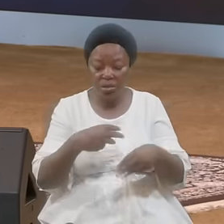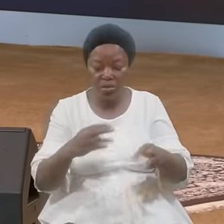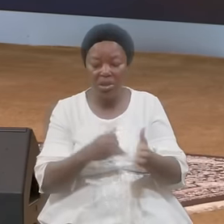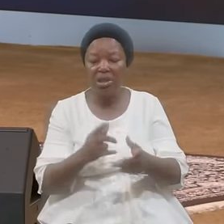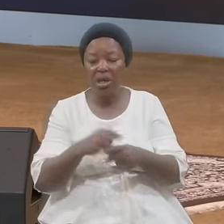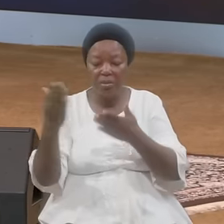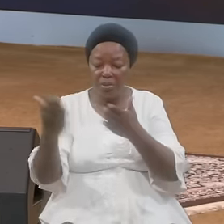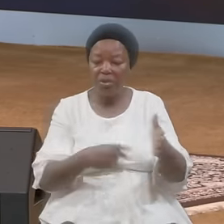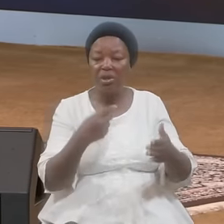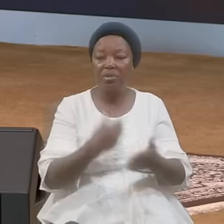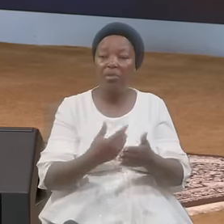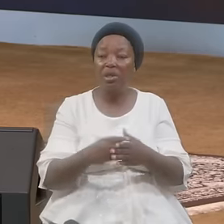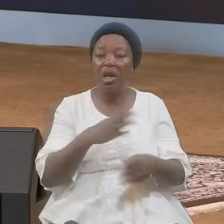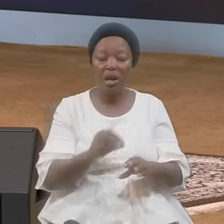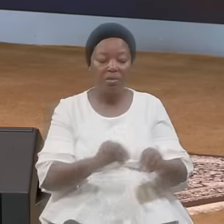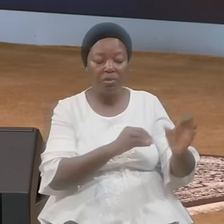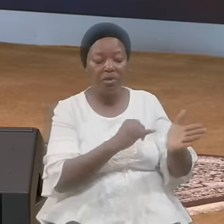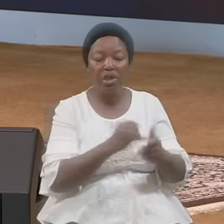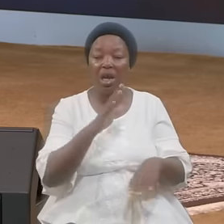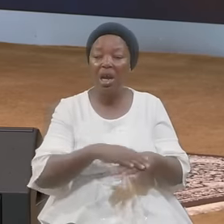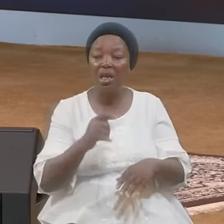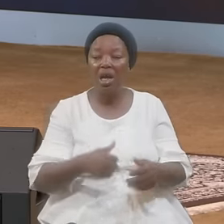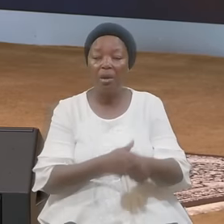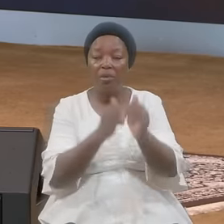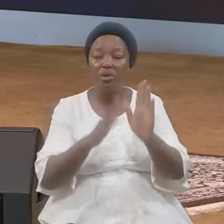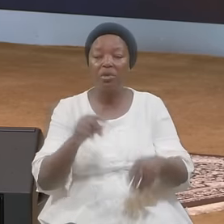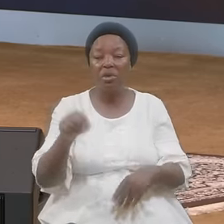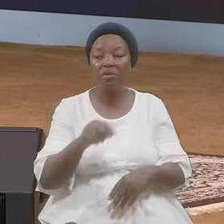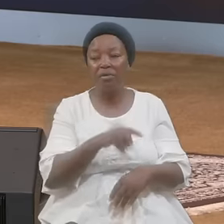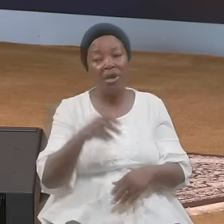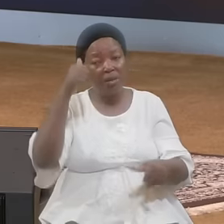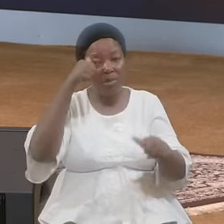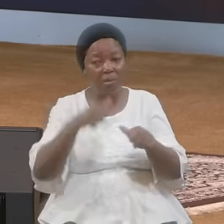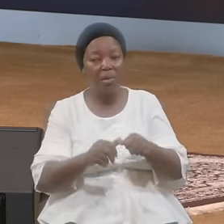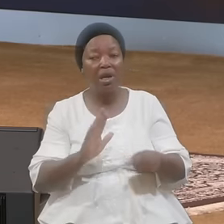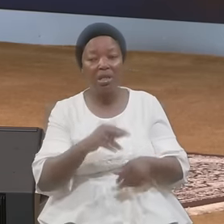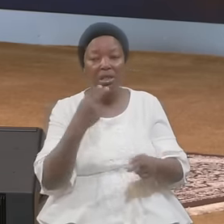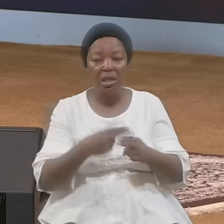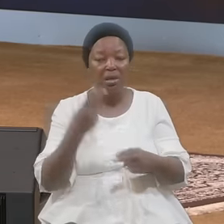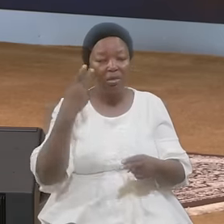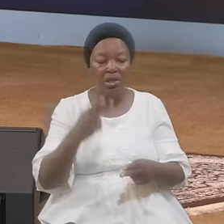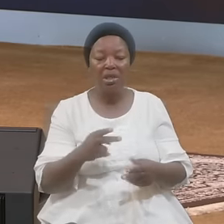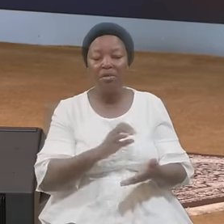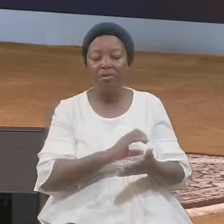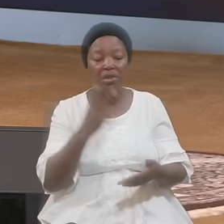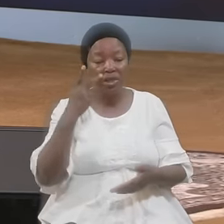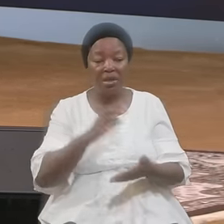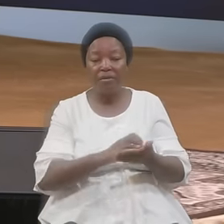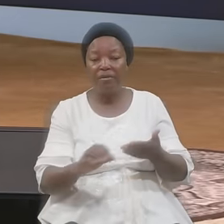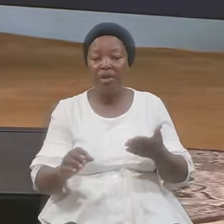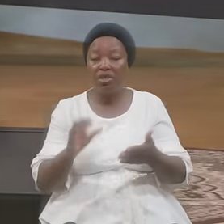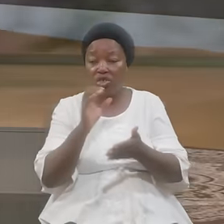The Money And Lead It The Apostles Remember His Name Look At Chapter 11 Chapter